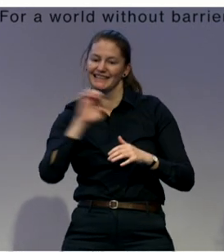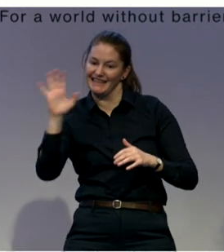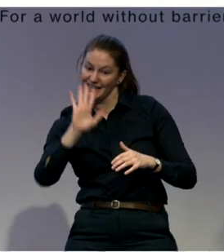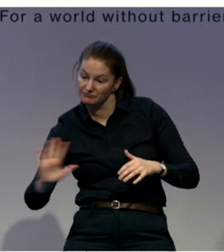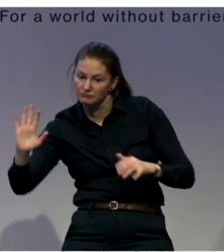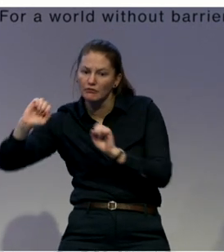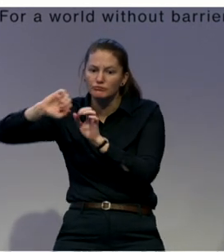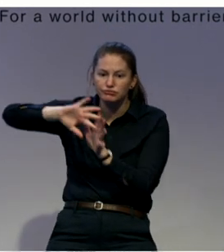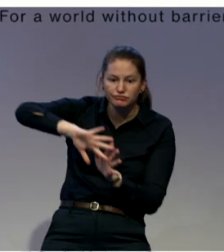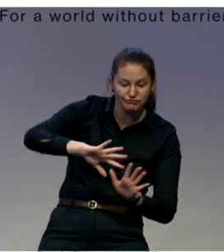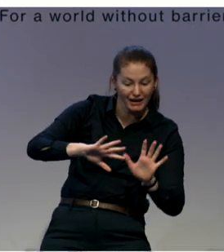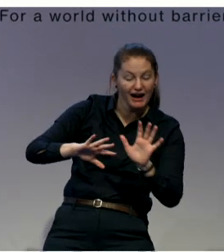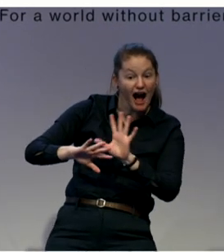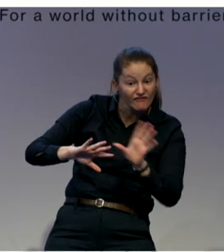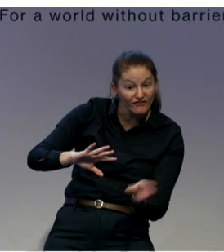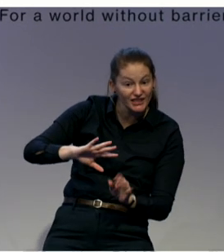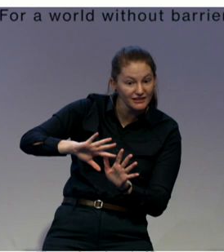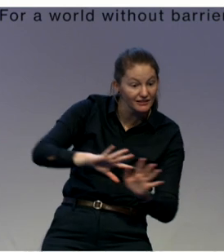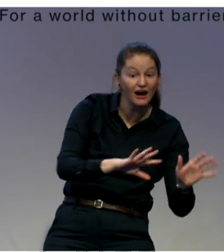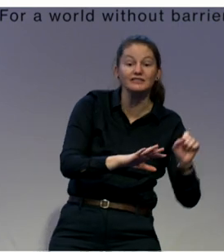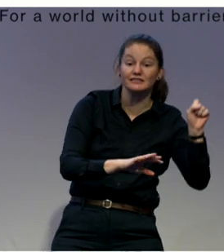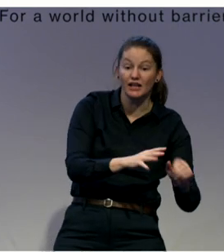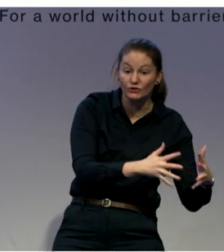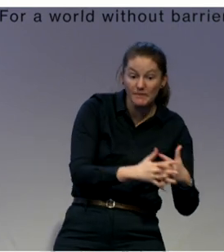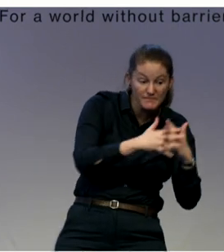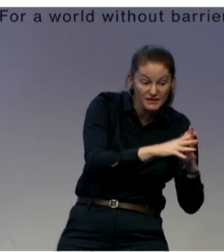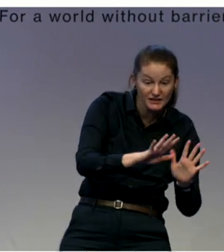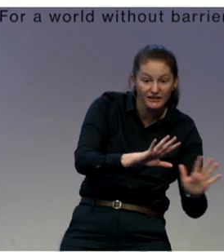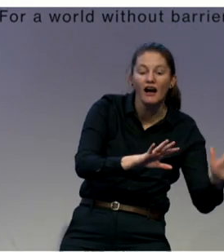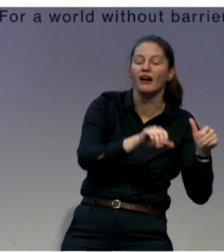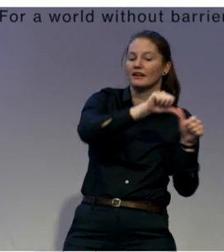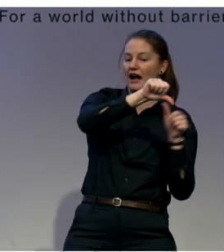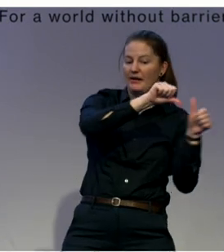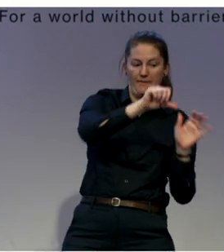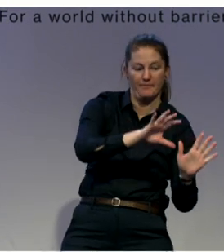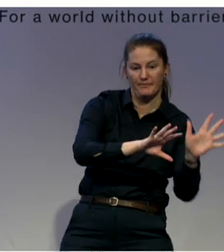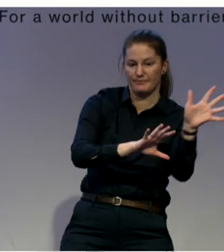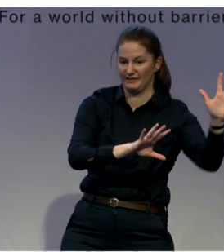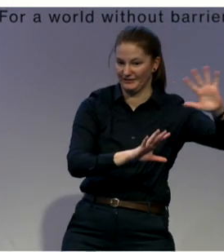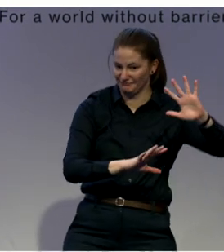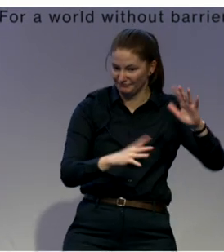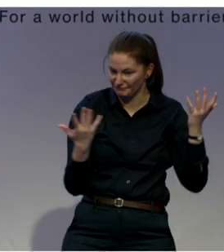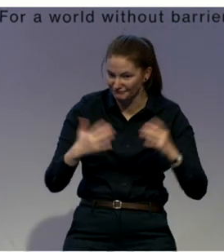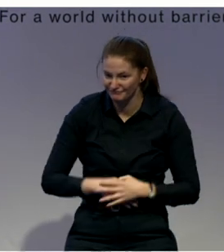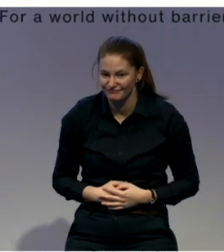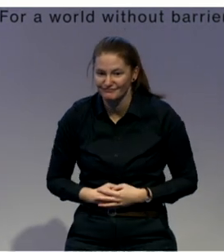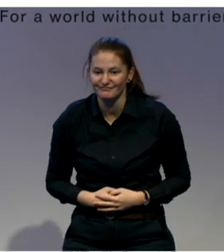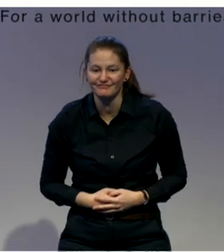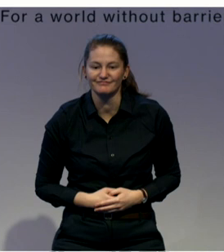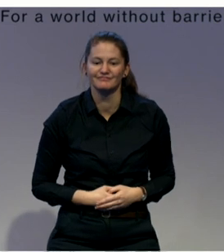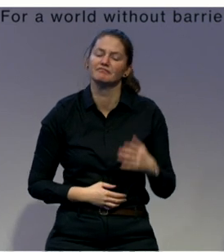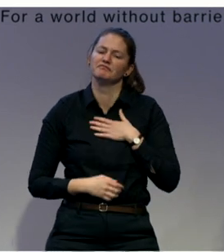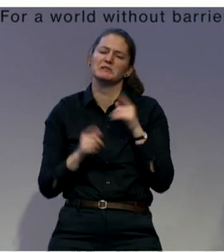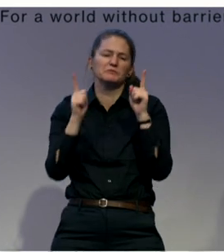and the Caribbean. I will go very briefly through the model we developed. I'm